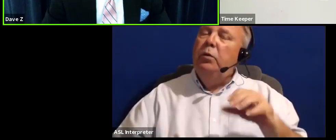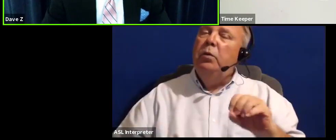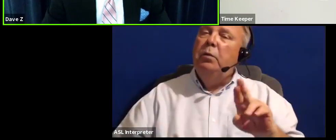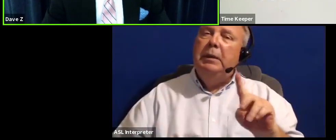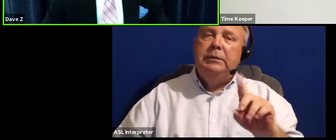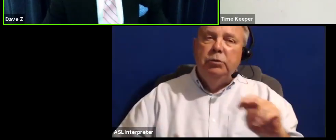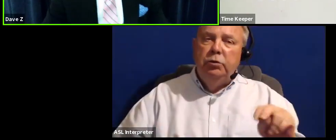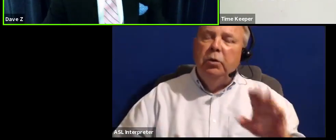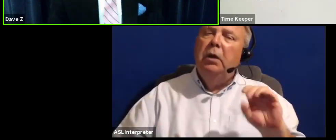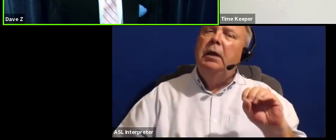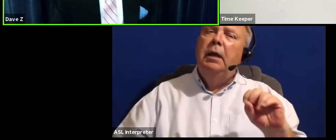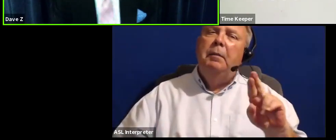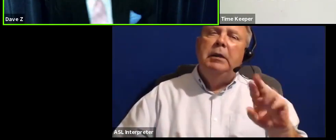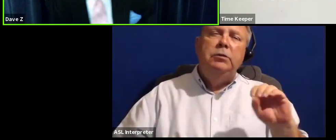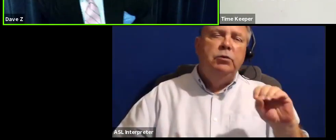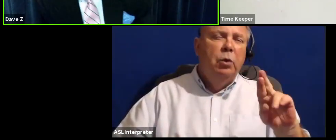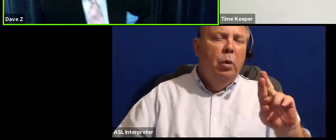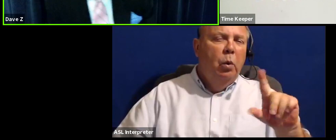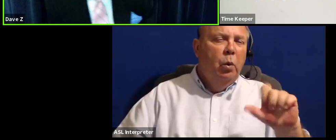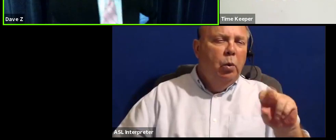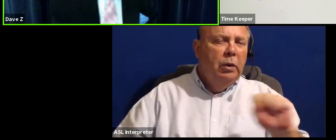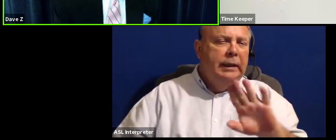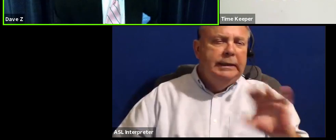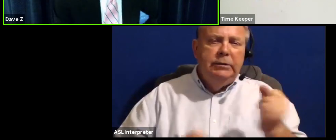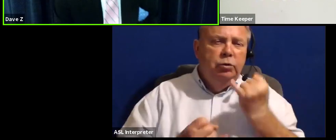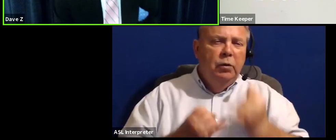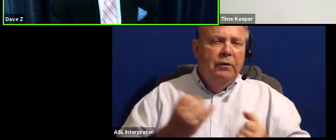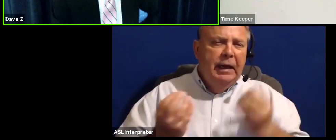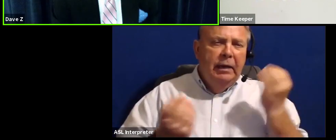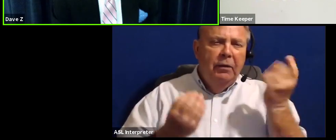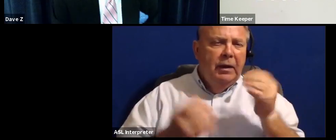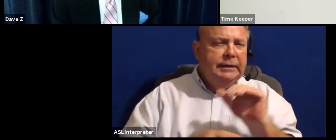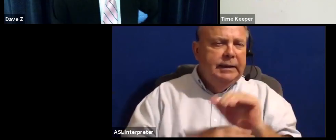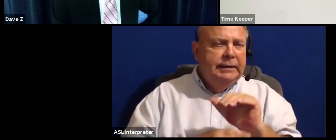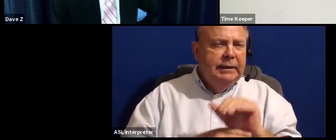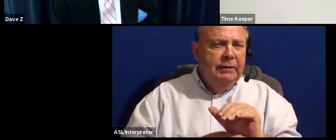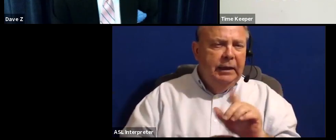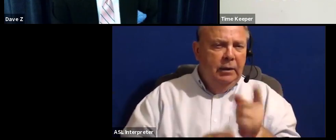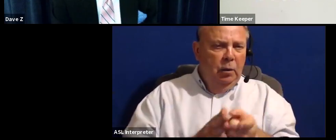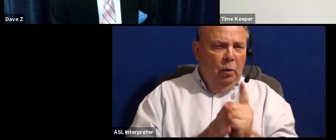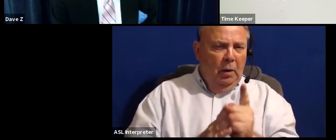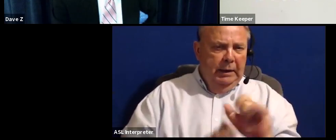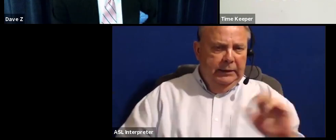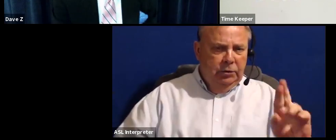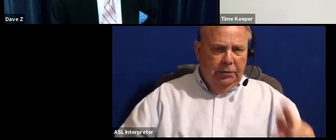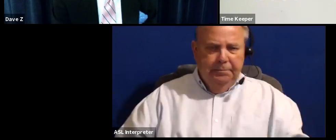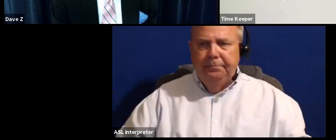Mr. Orleans, your final thoughts this evening. You have one minute, sir.